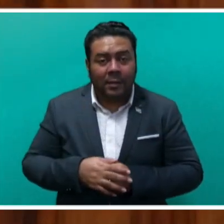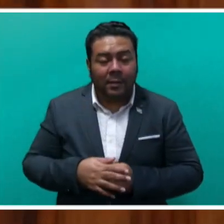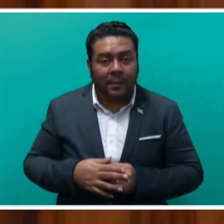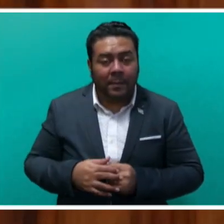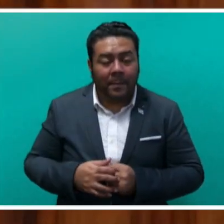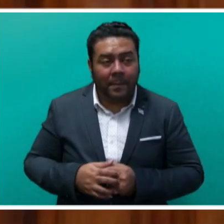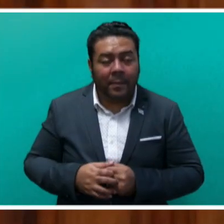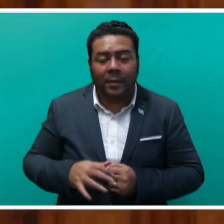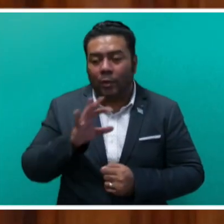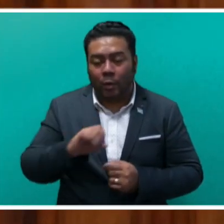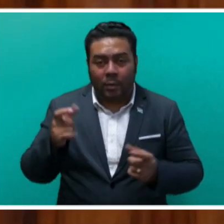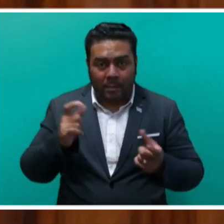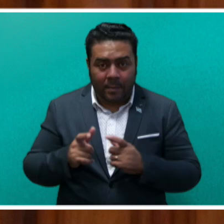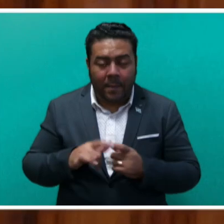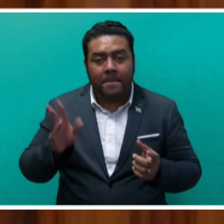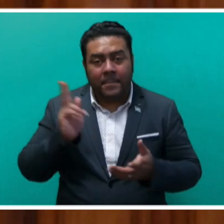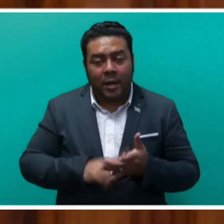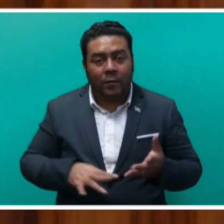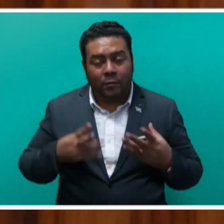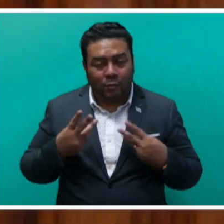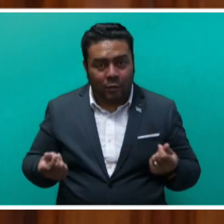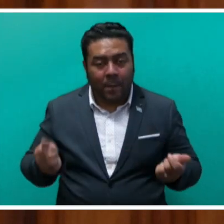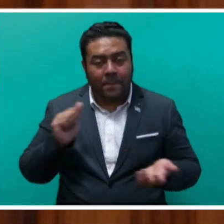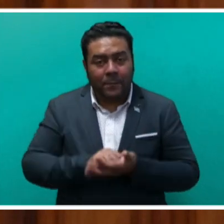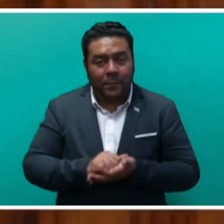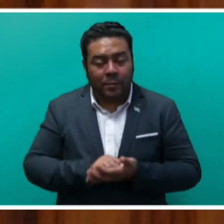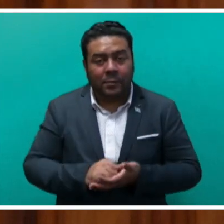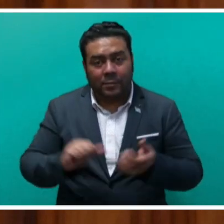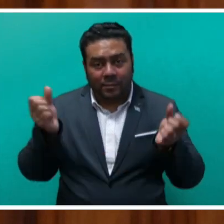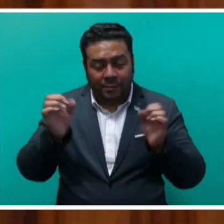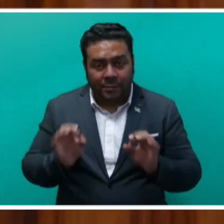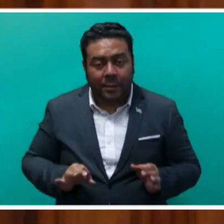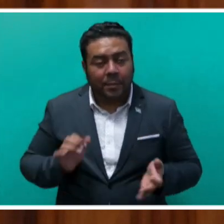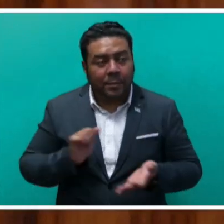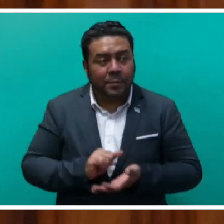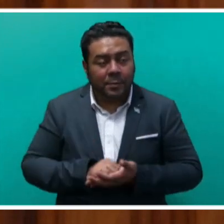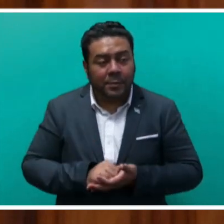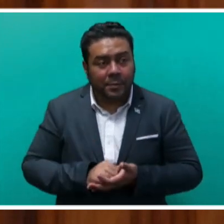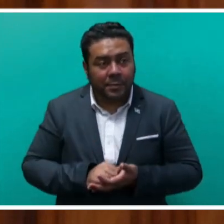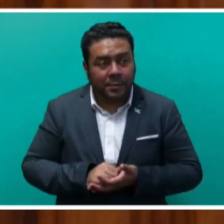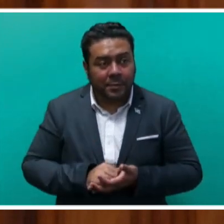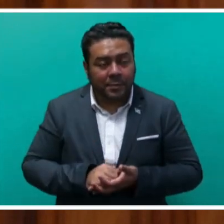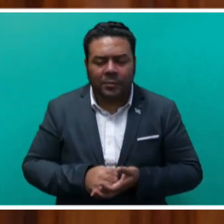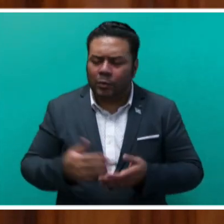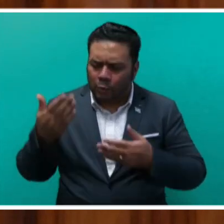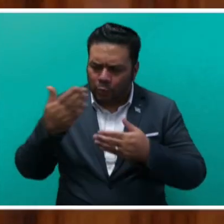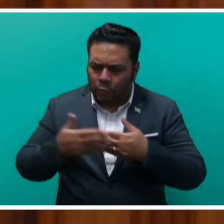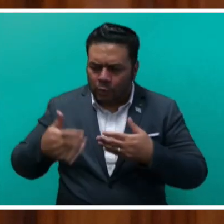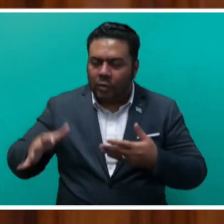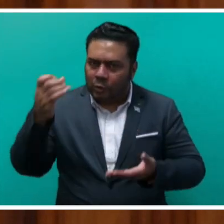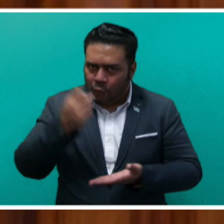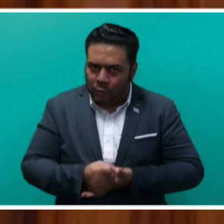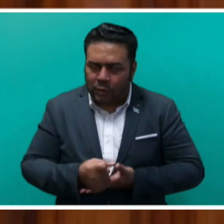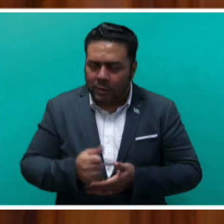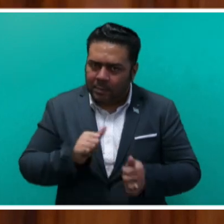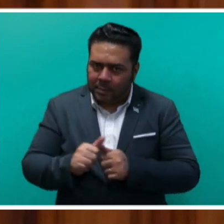is not only part of the solution. Proper design of buildings and proper specification of building materials go a long way in ensuring that we